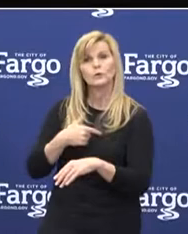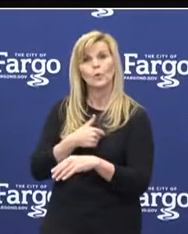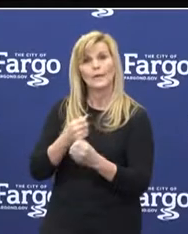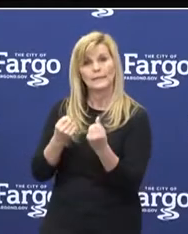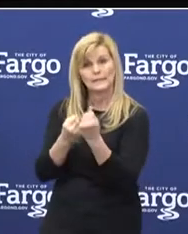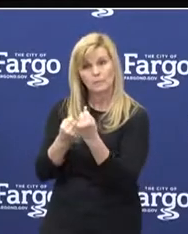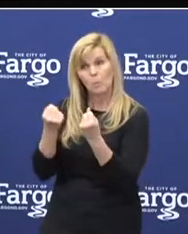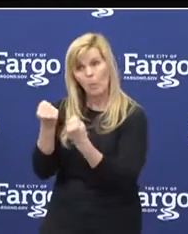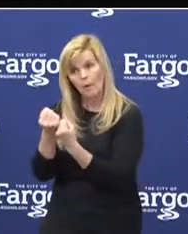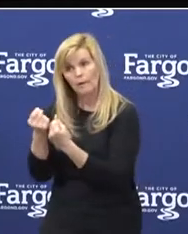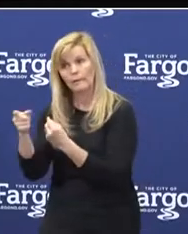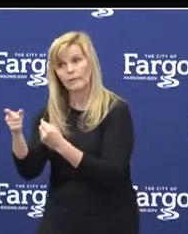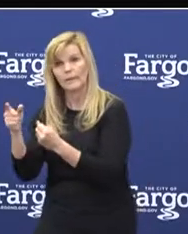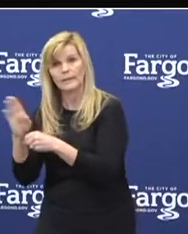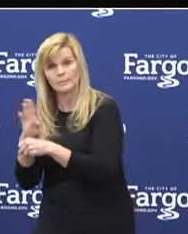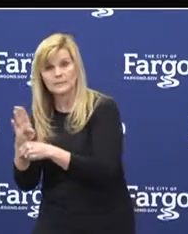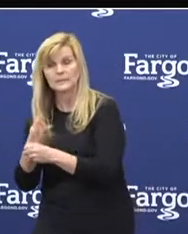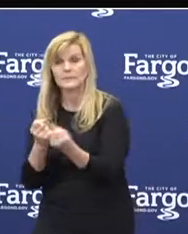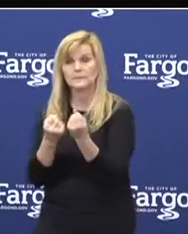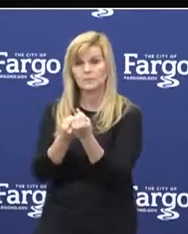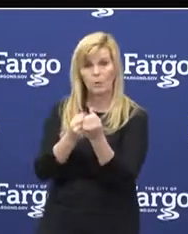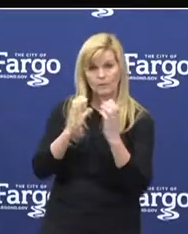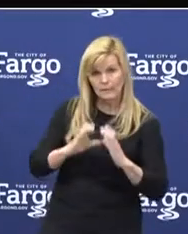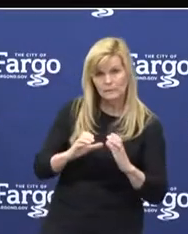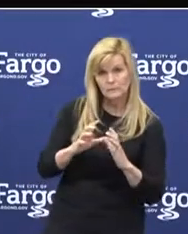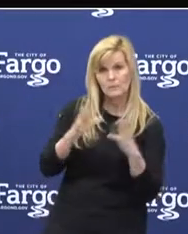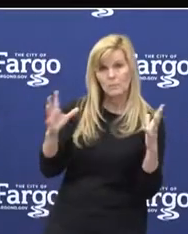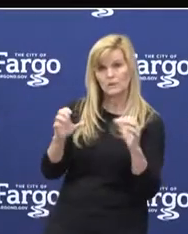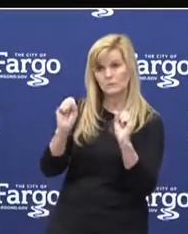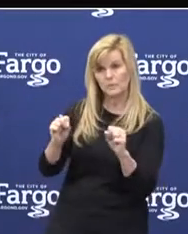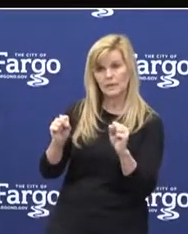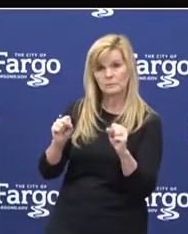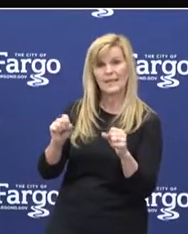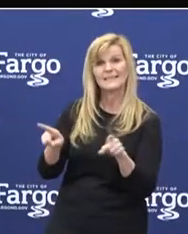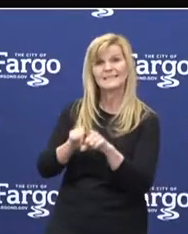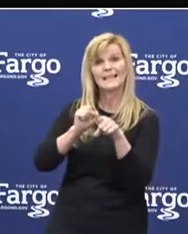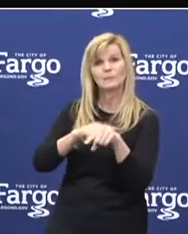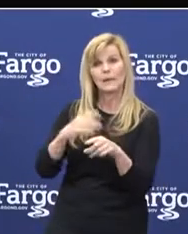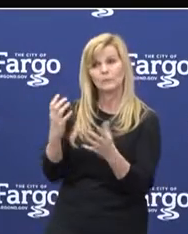of them as much as possible while being safe.